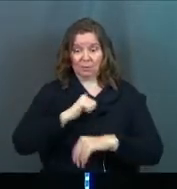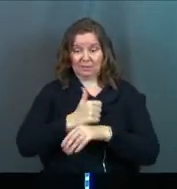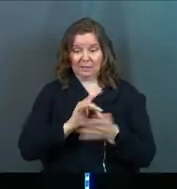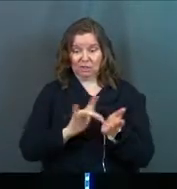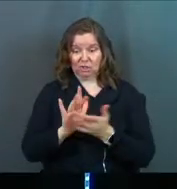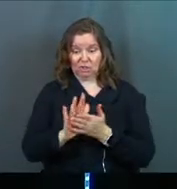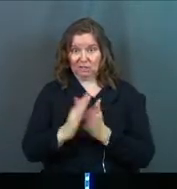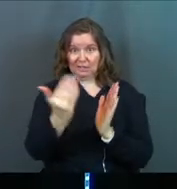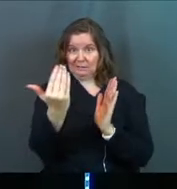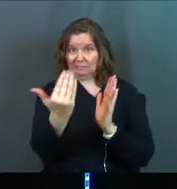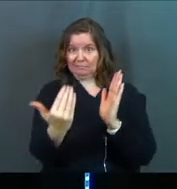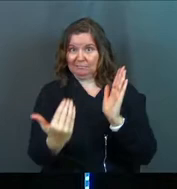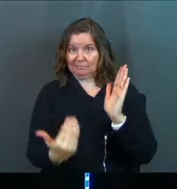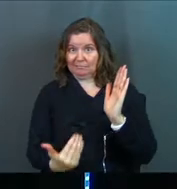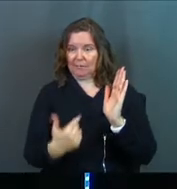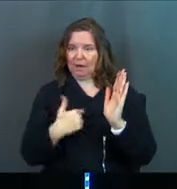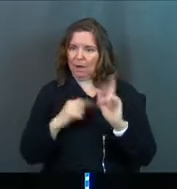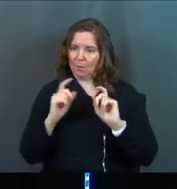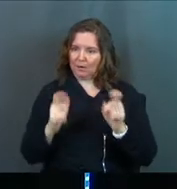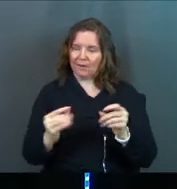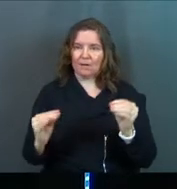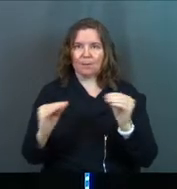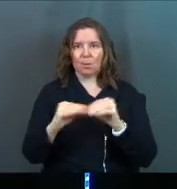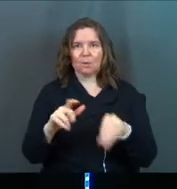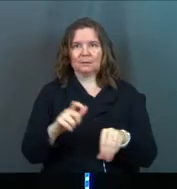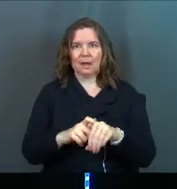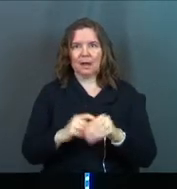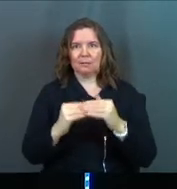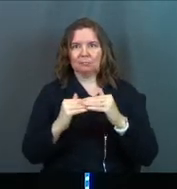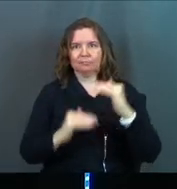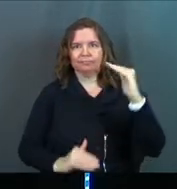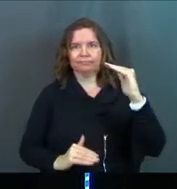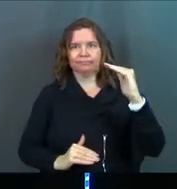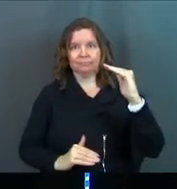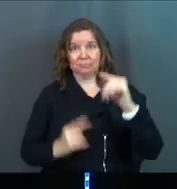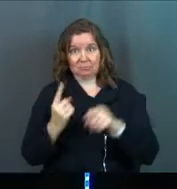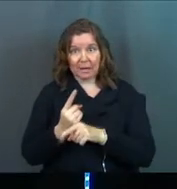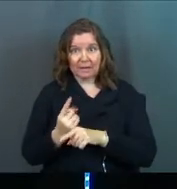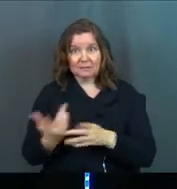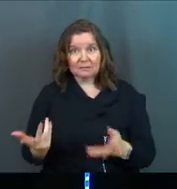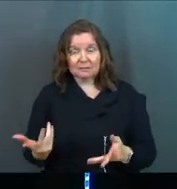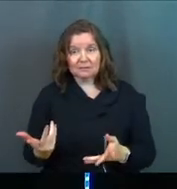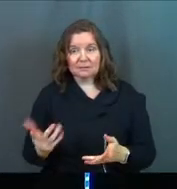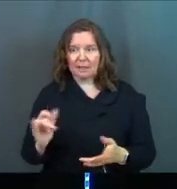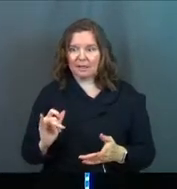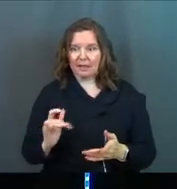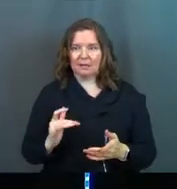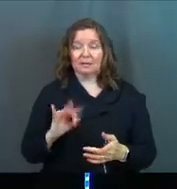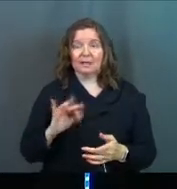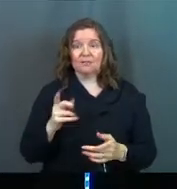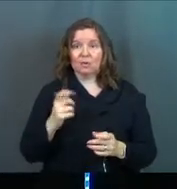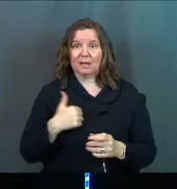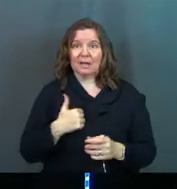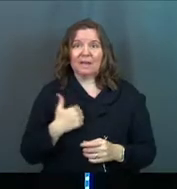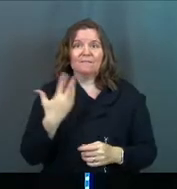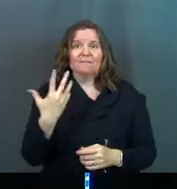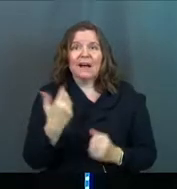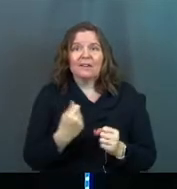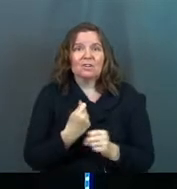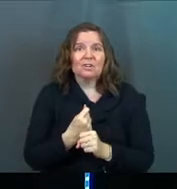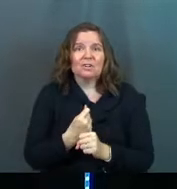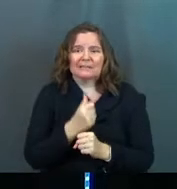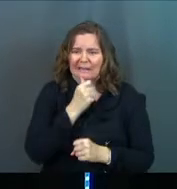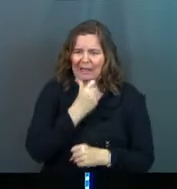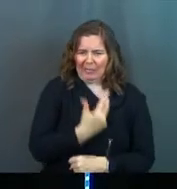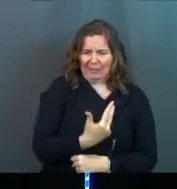the Jesus itinerary, I would have given him a little bit more time. Yes? Like, Jesus, if you could have just had five years,